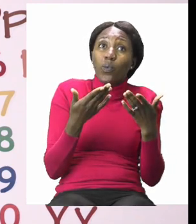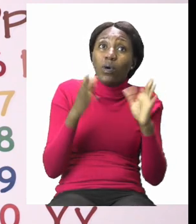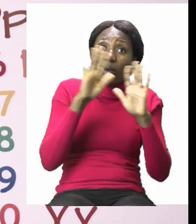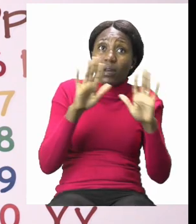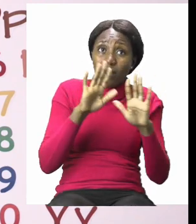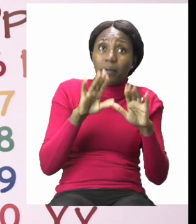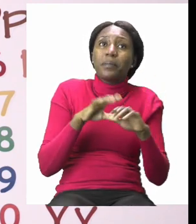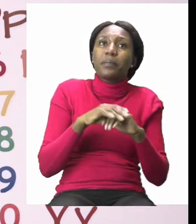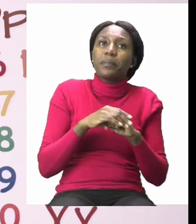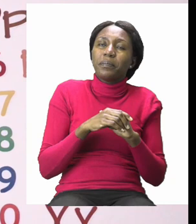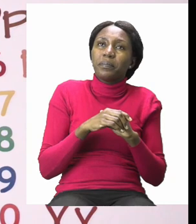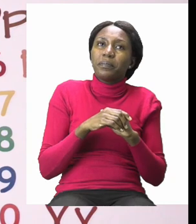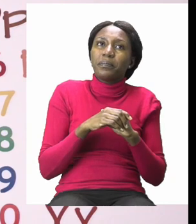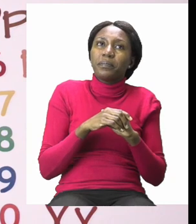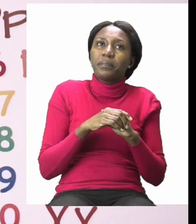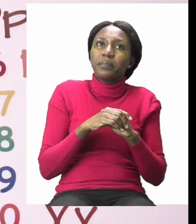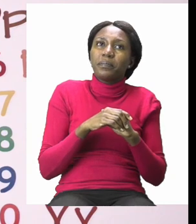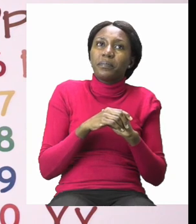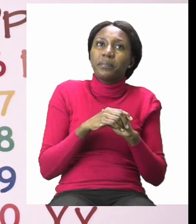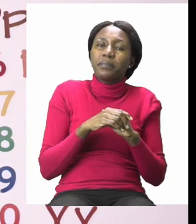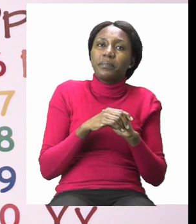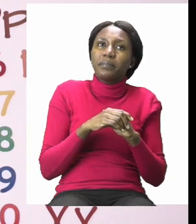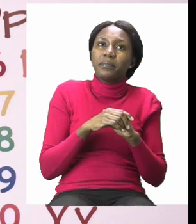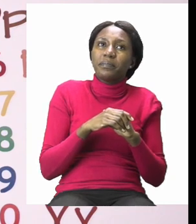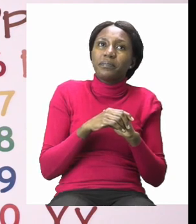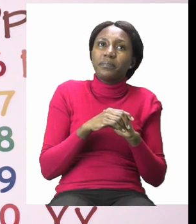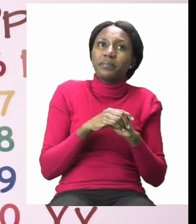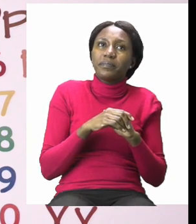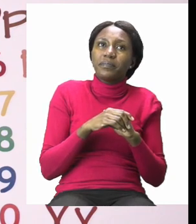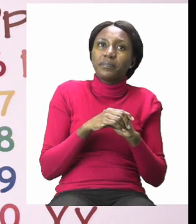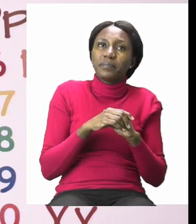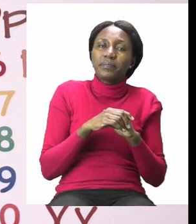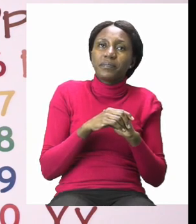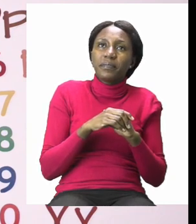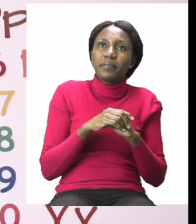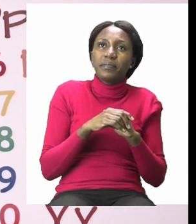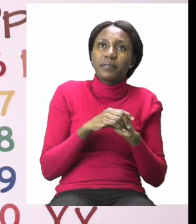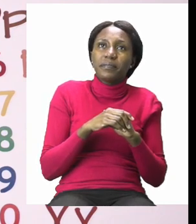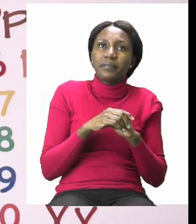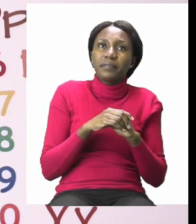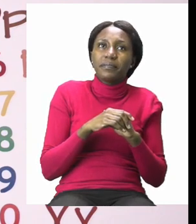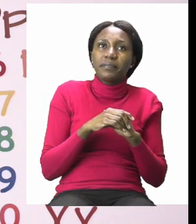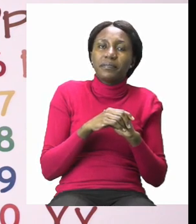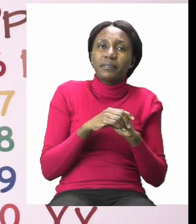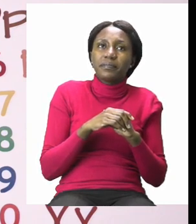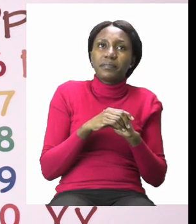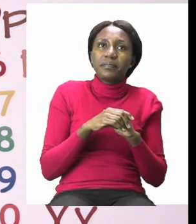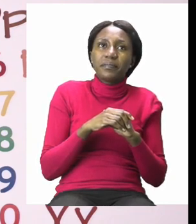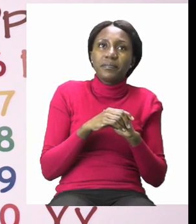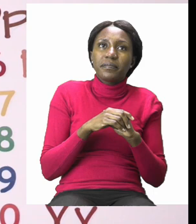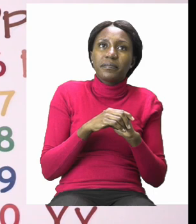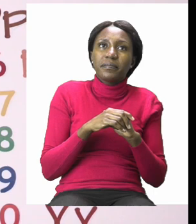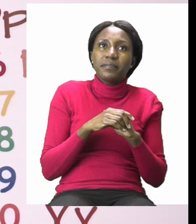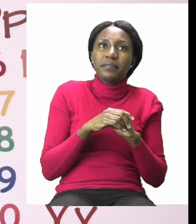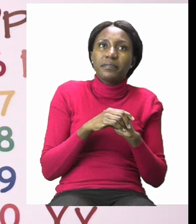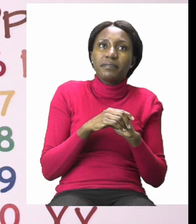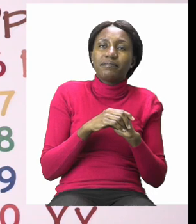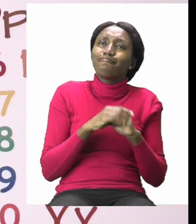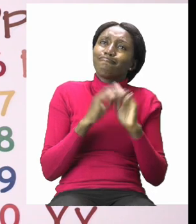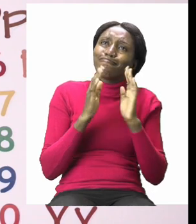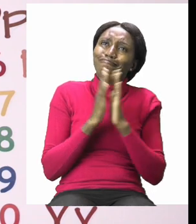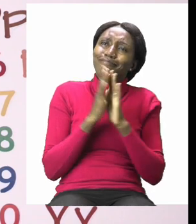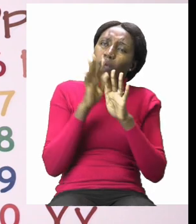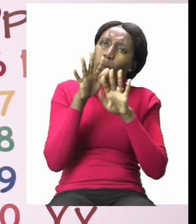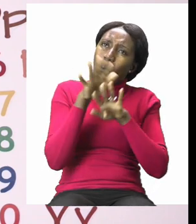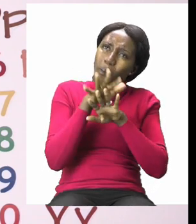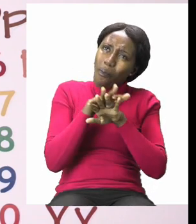going across starting from the top and going to the bottom. Take your time boys